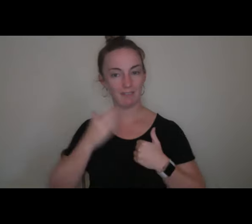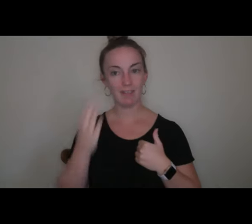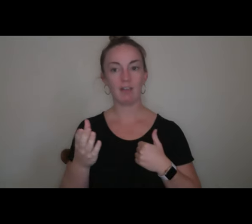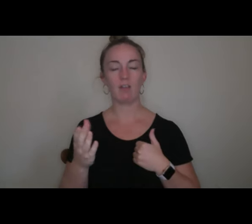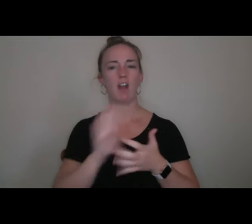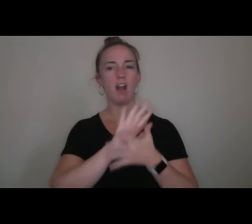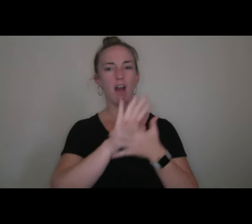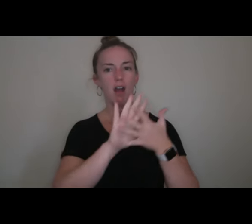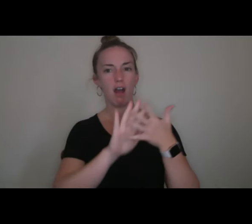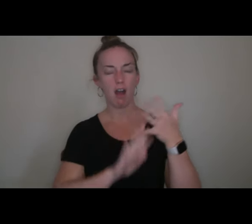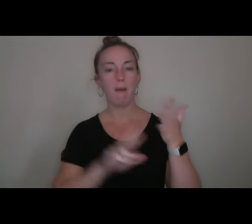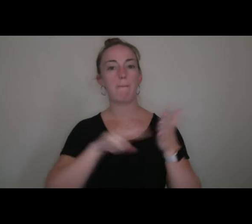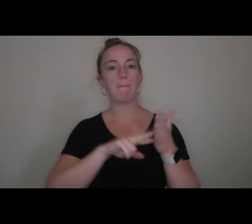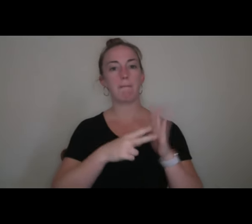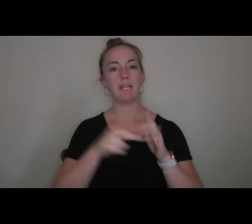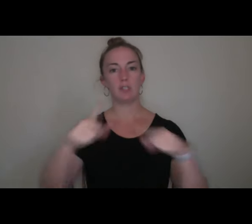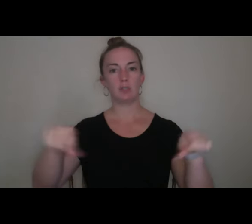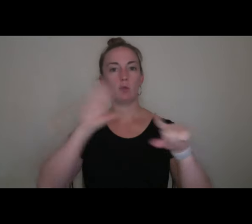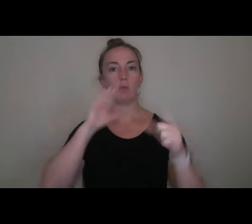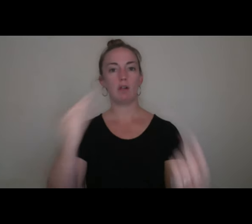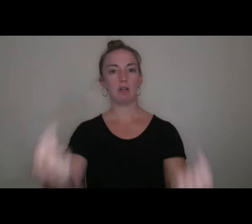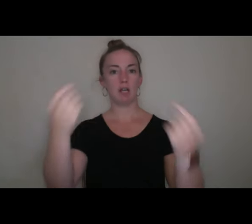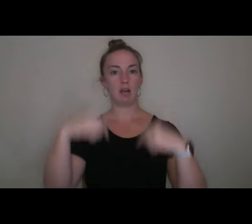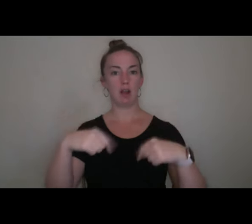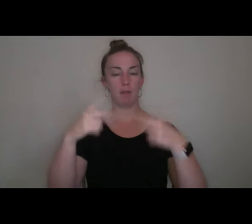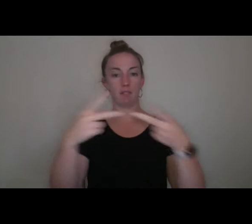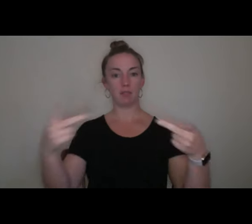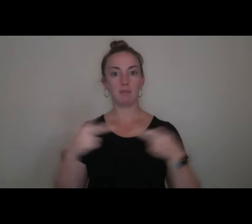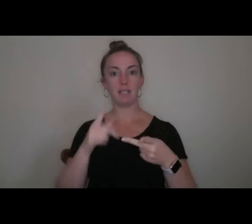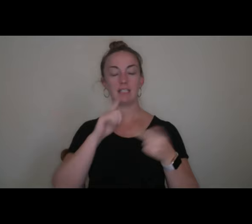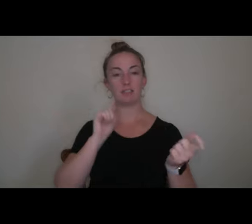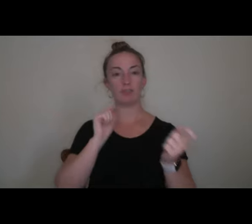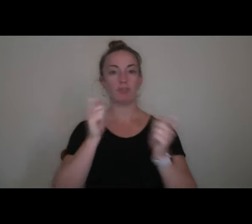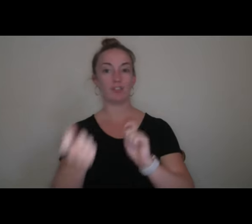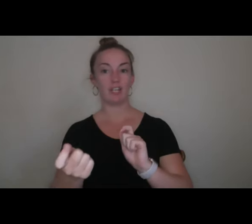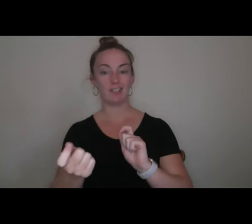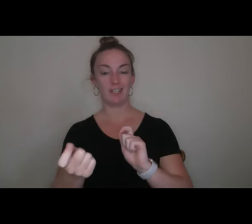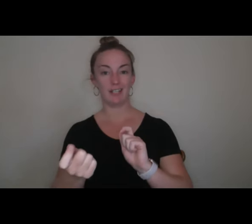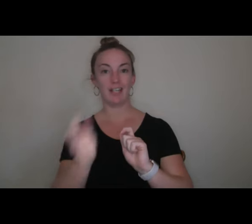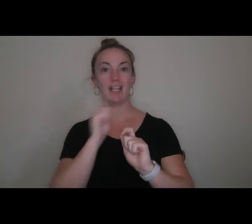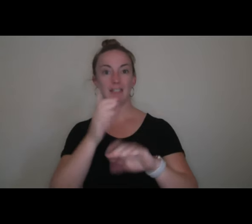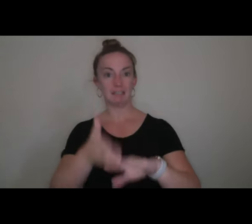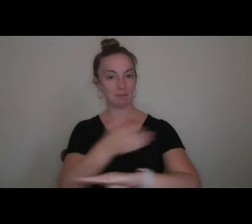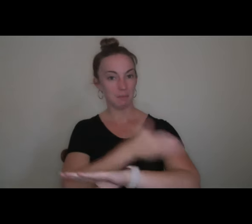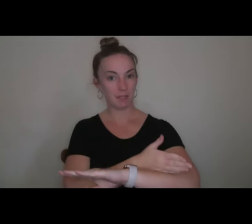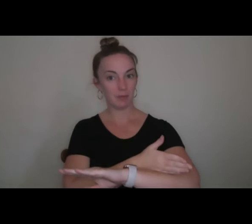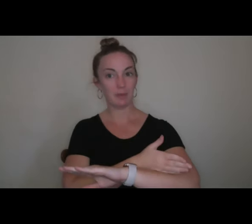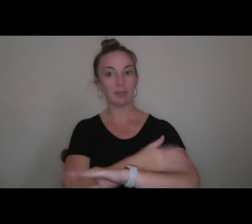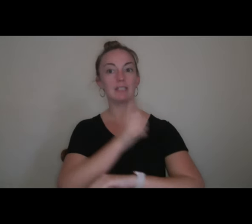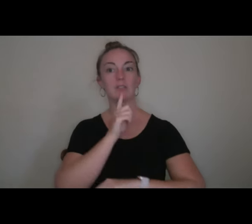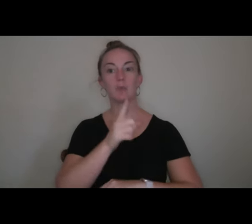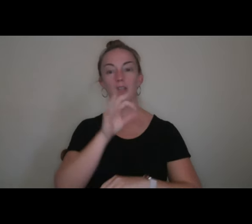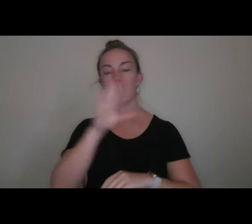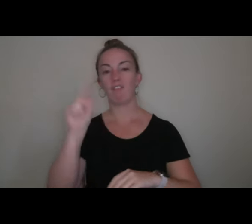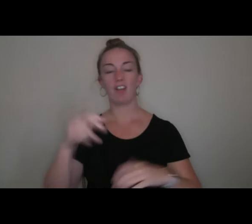that means you'll be coming to a place that's changing, that's getting better, and that is a really fun and